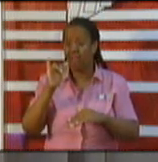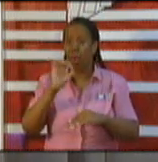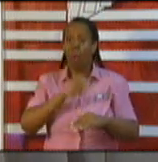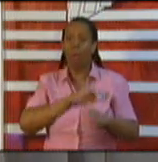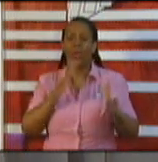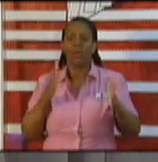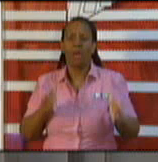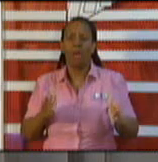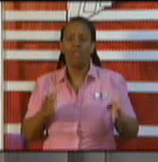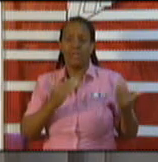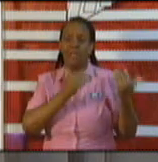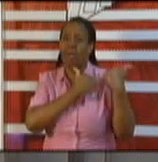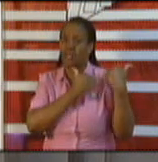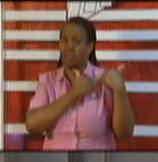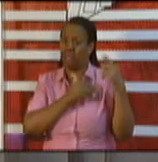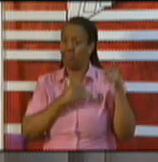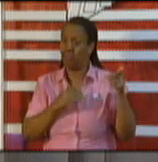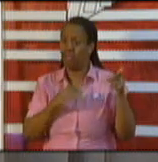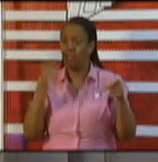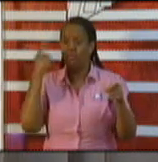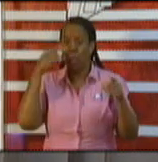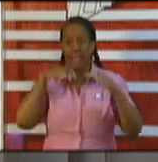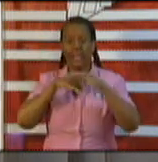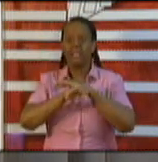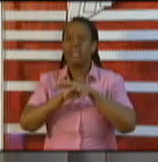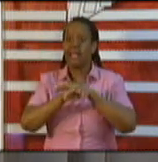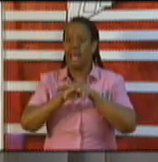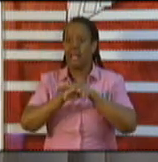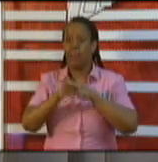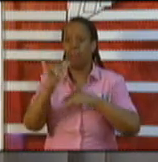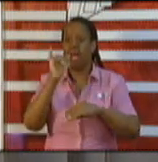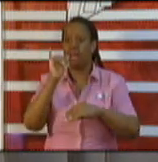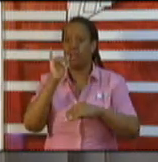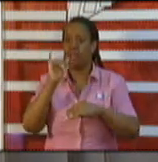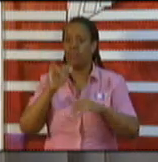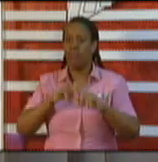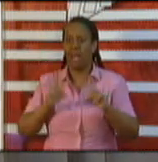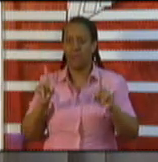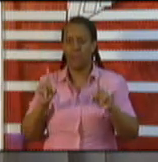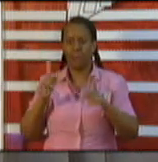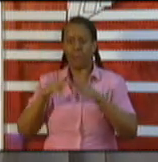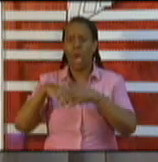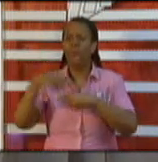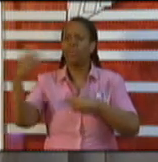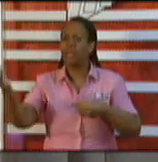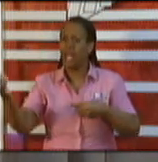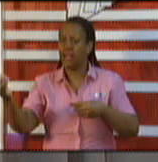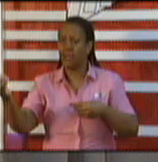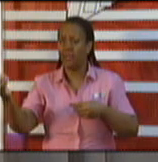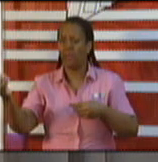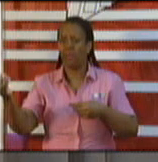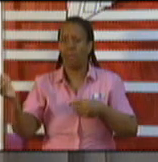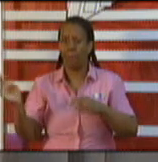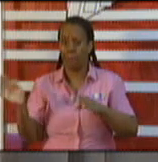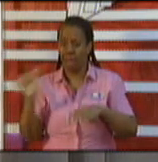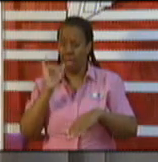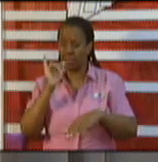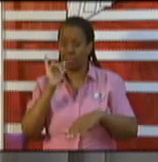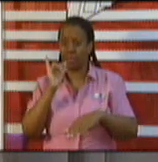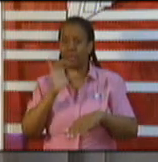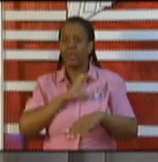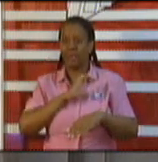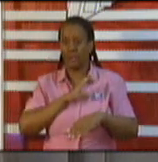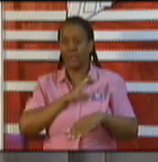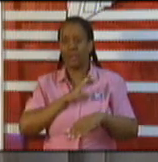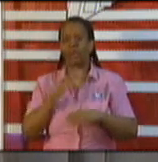you will be held responsible. Outside, the Trinidad and Tobago Police Service, and on occasions with the assistance of the Defence Force, will